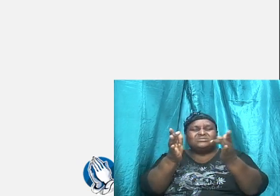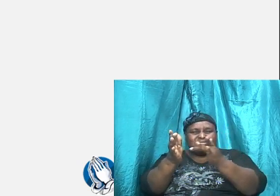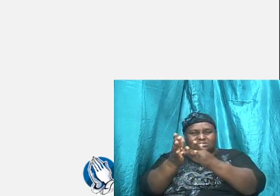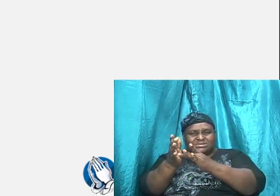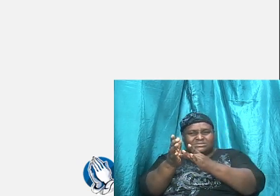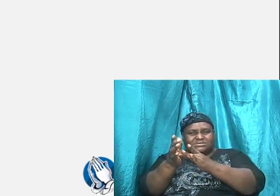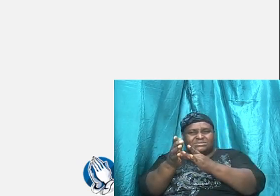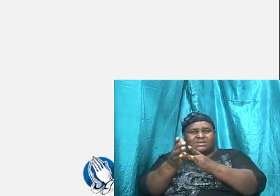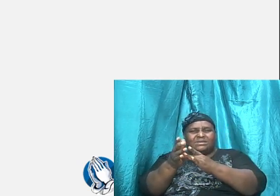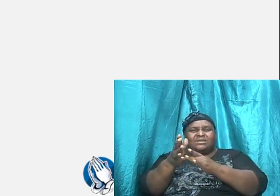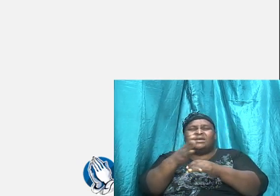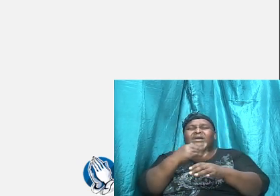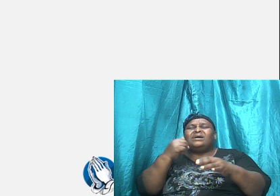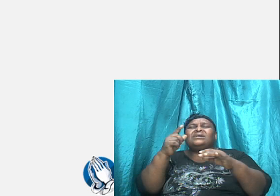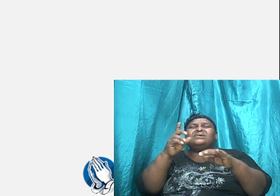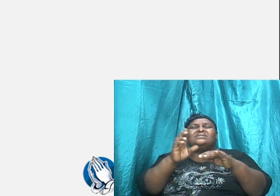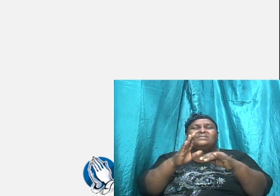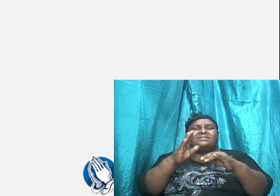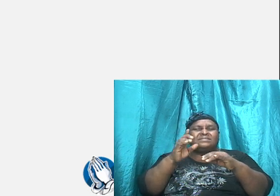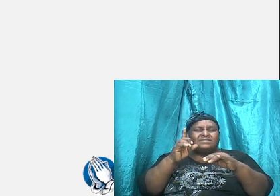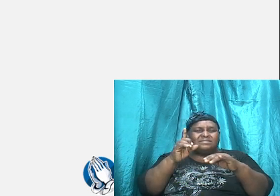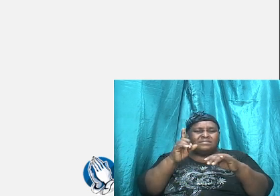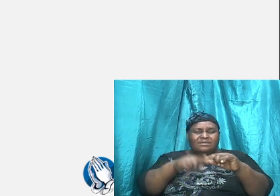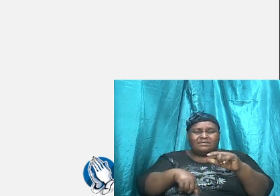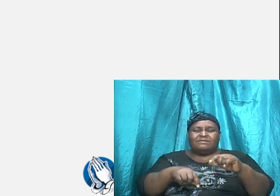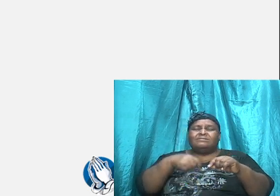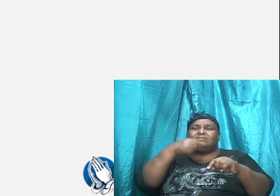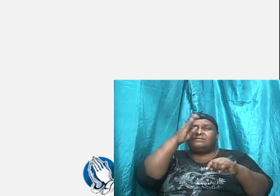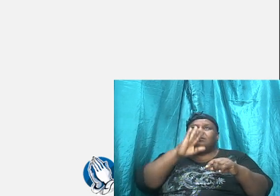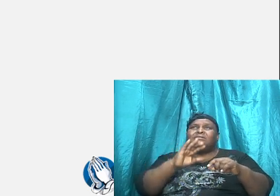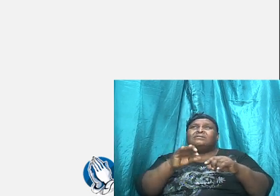justifies us in his sight.